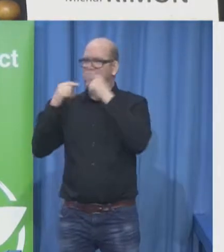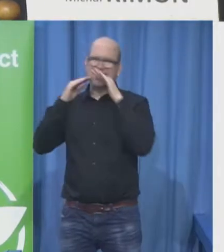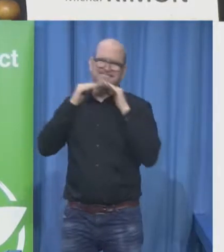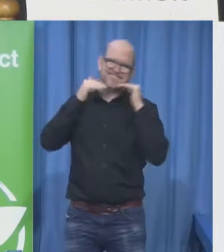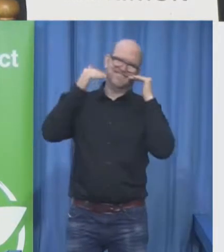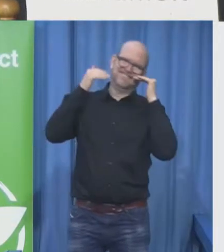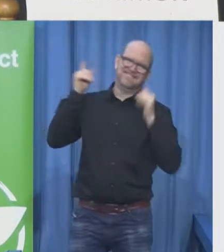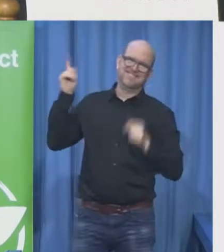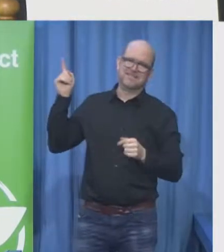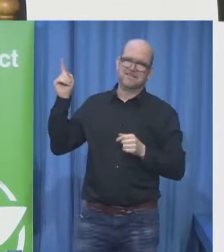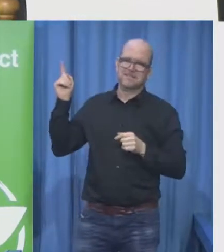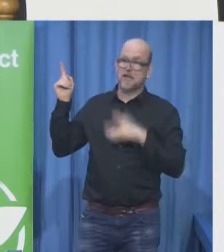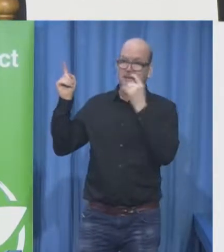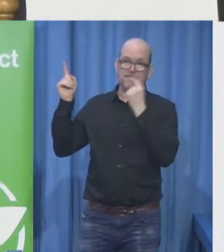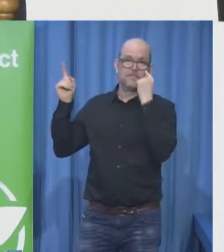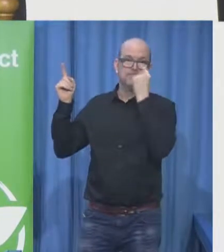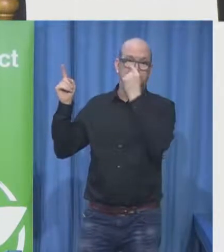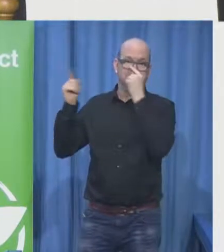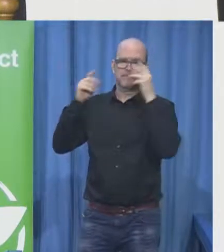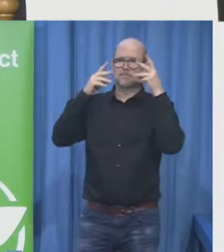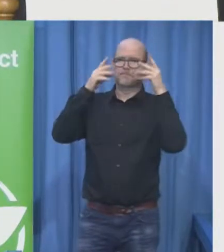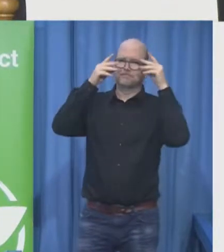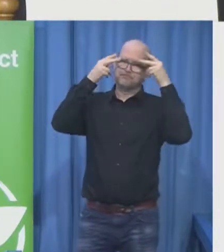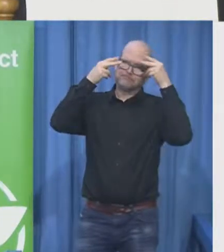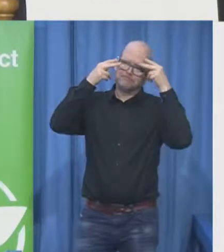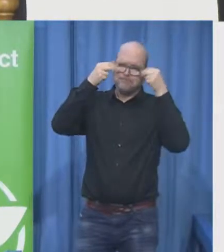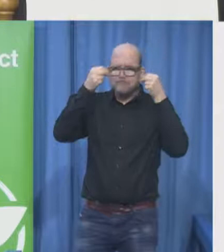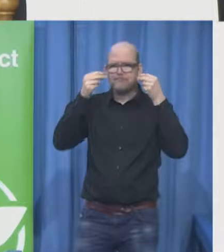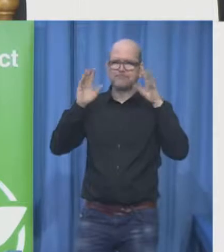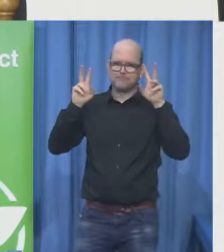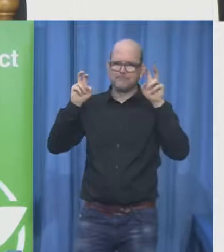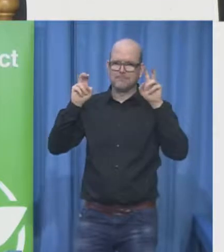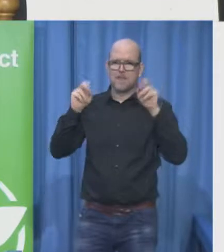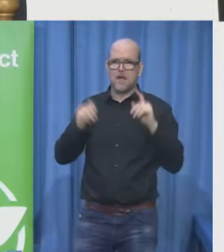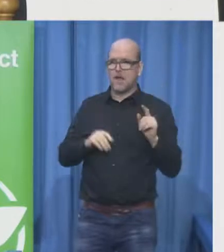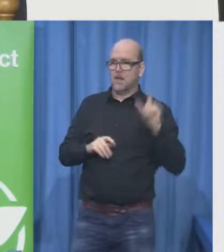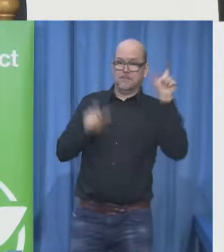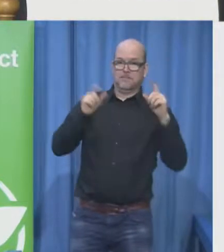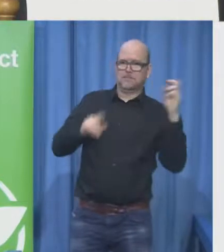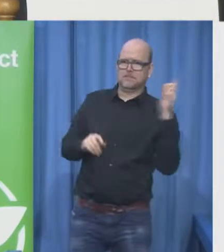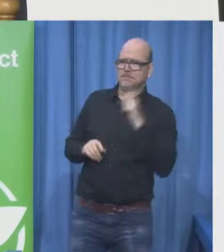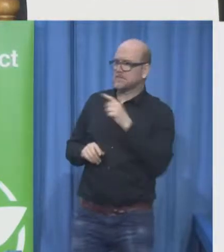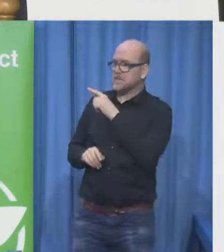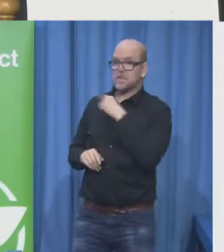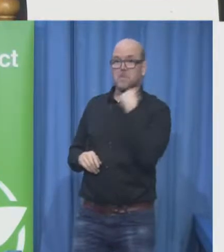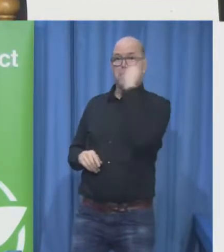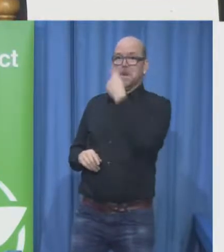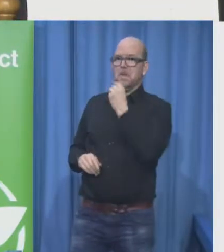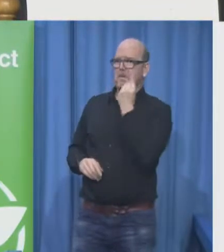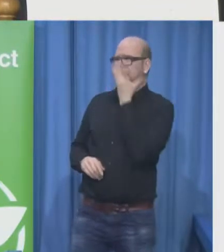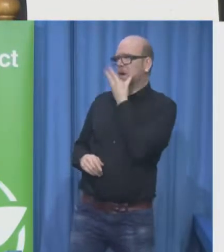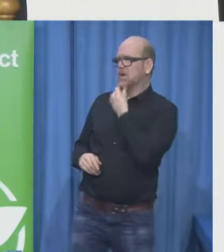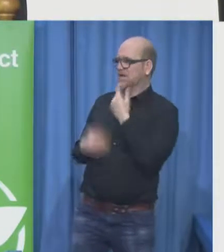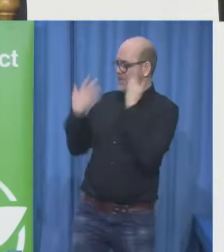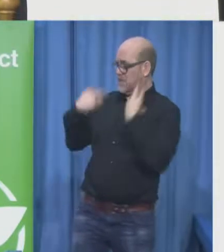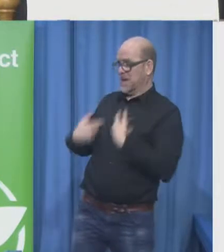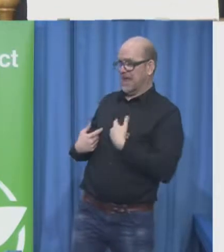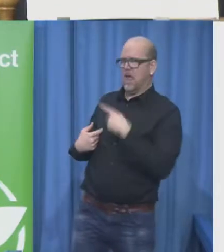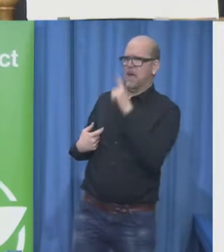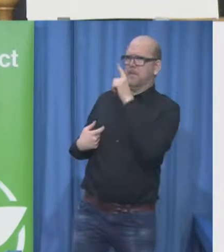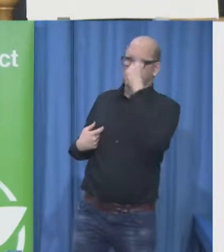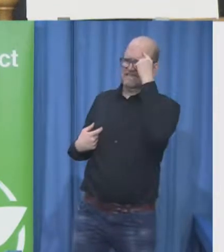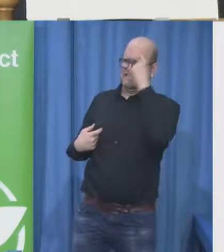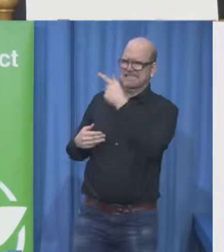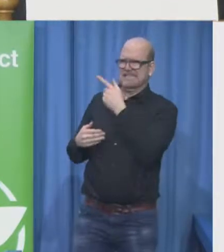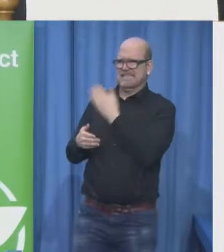she says when she walks in a room people say oh although she's good looking she's still a poor thing because of her problem with the eyes and